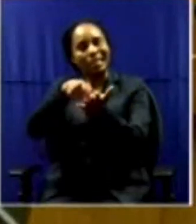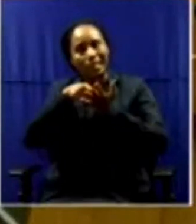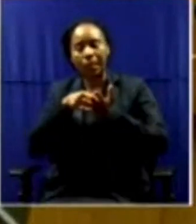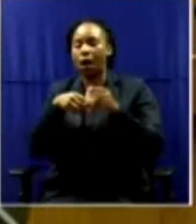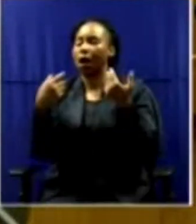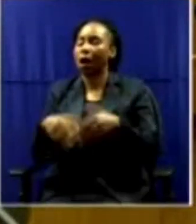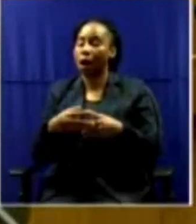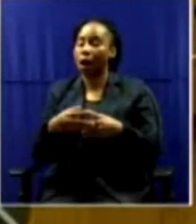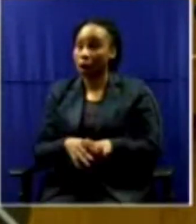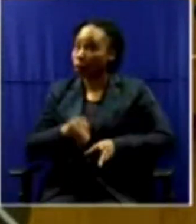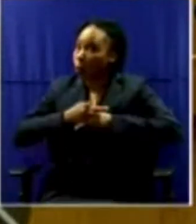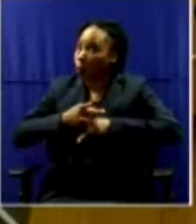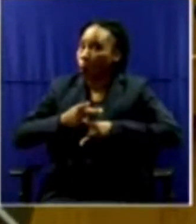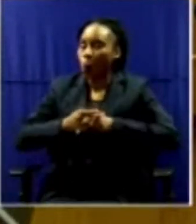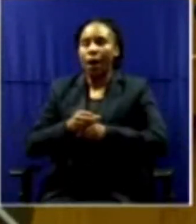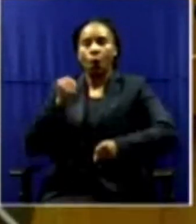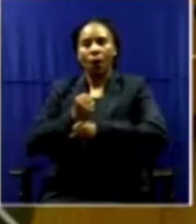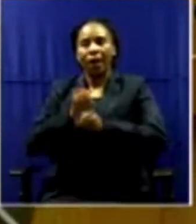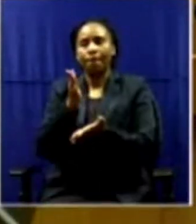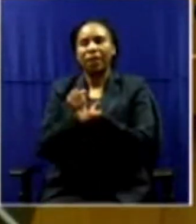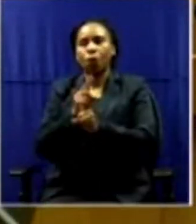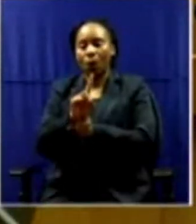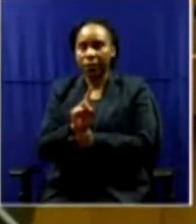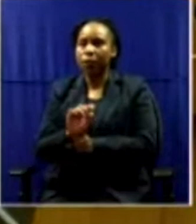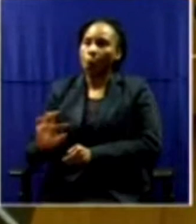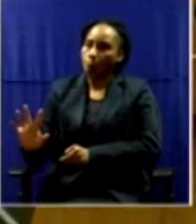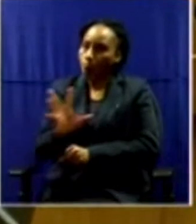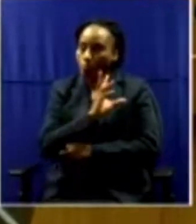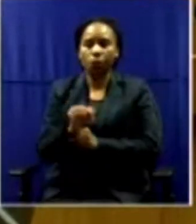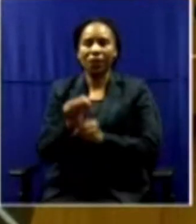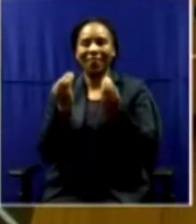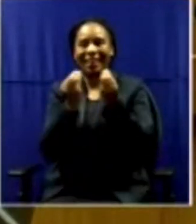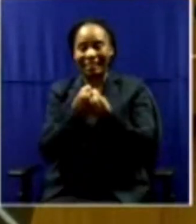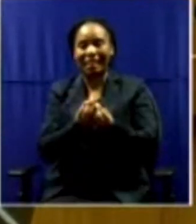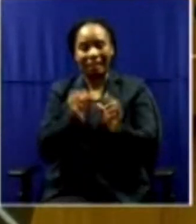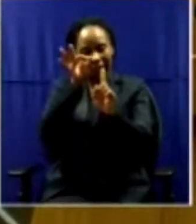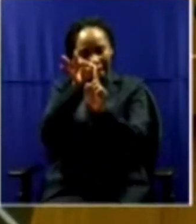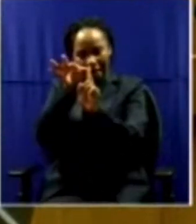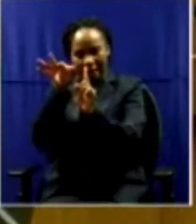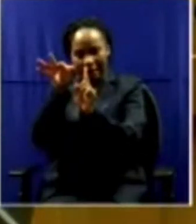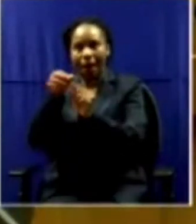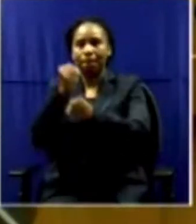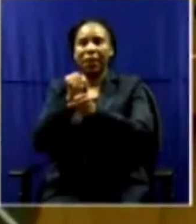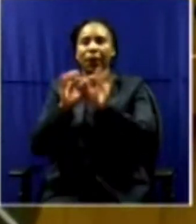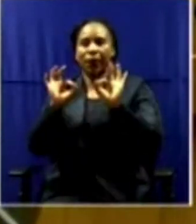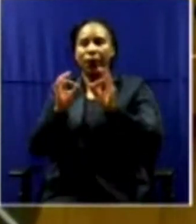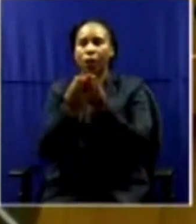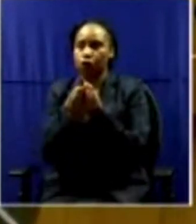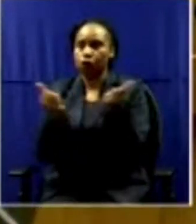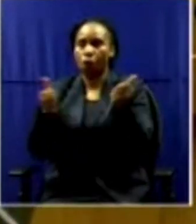to ensure that it reflects all the reasonable costs and measures to resolve the problem of